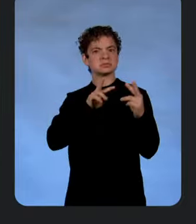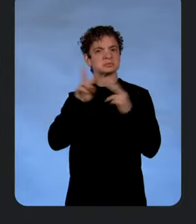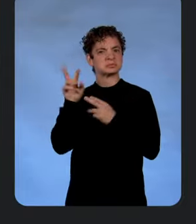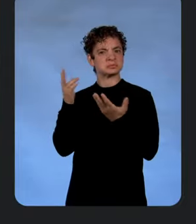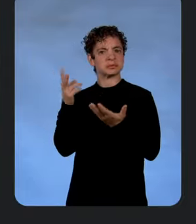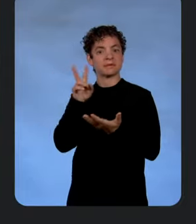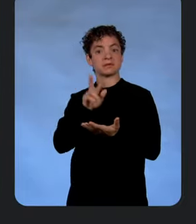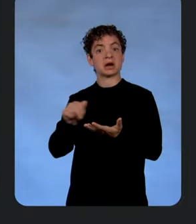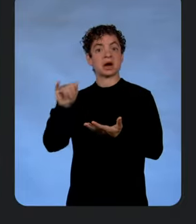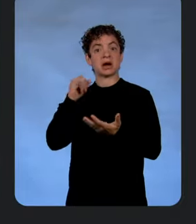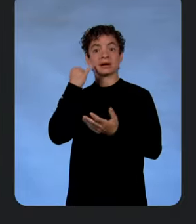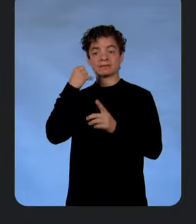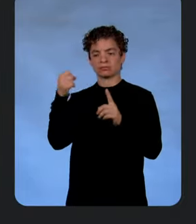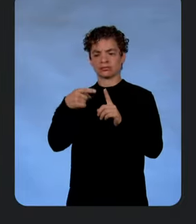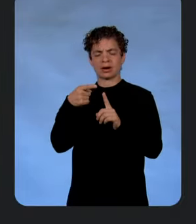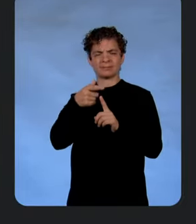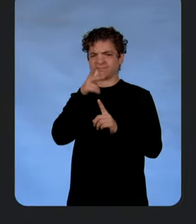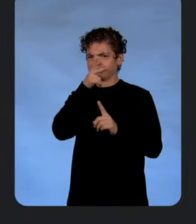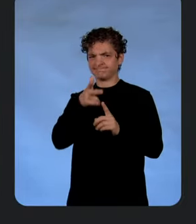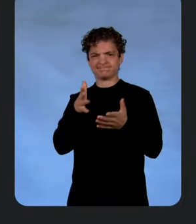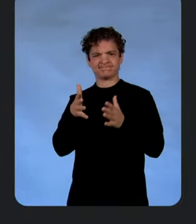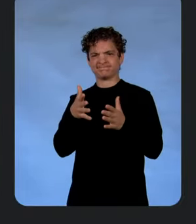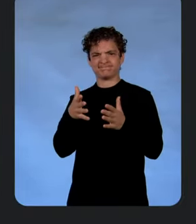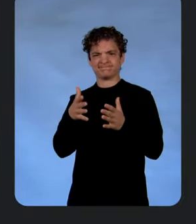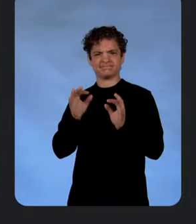Vertex AI when a prompt is underperforming.